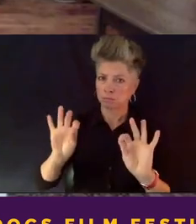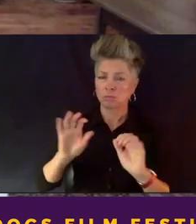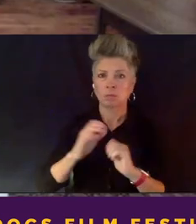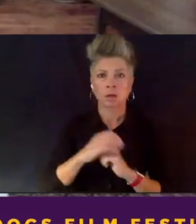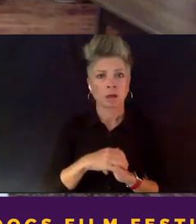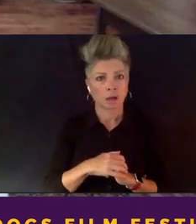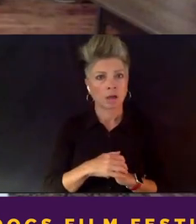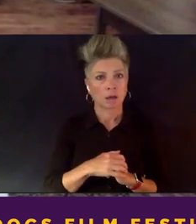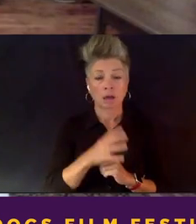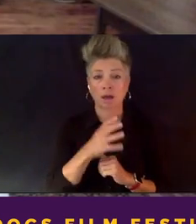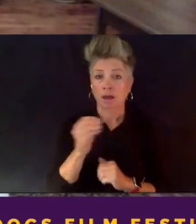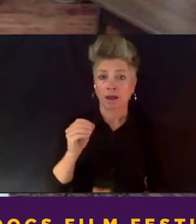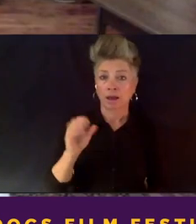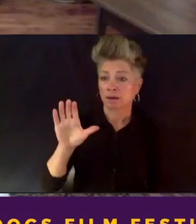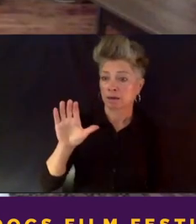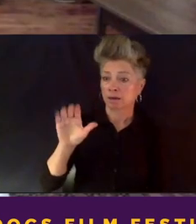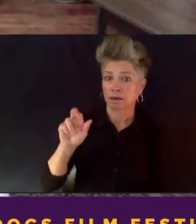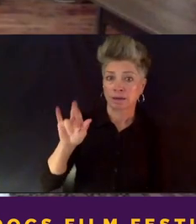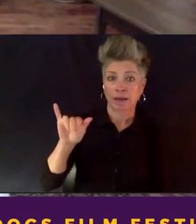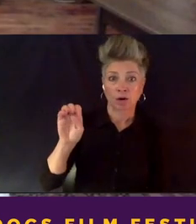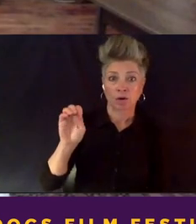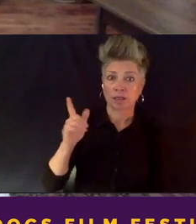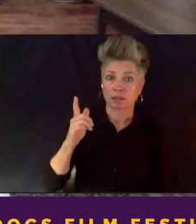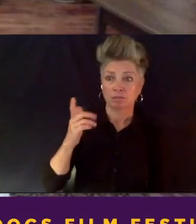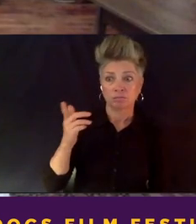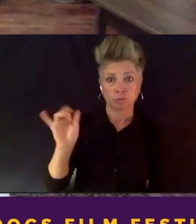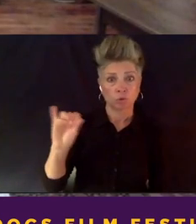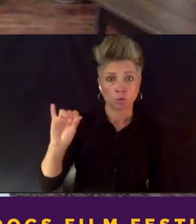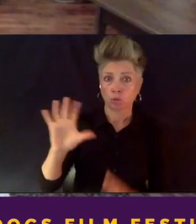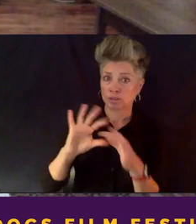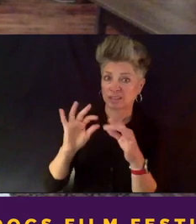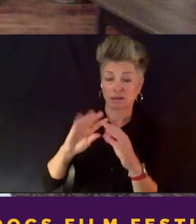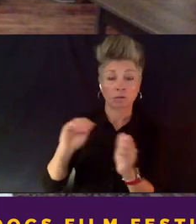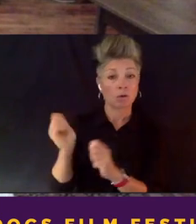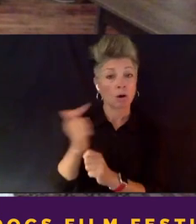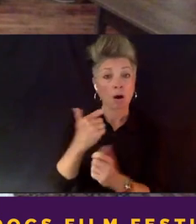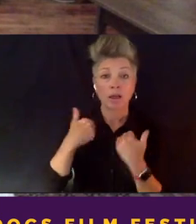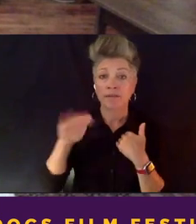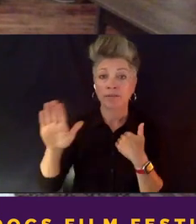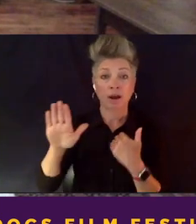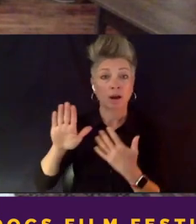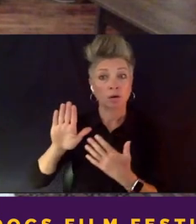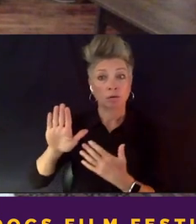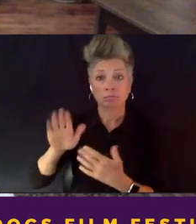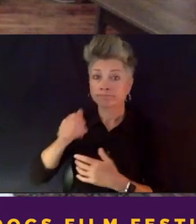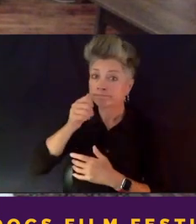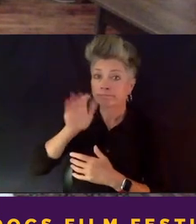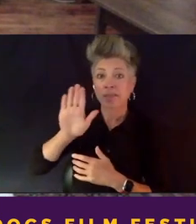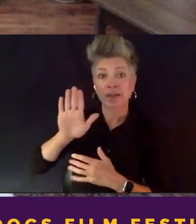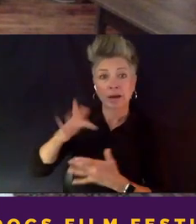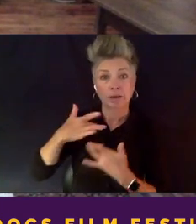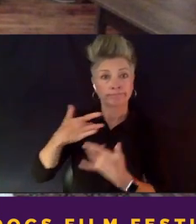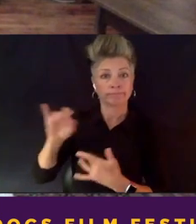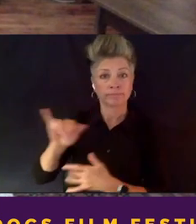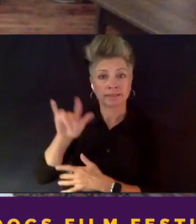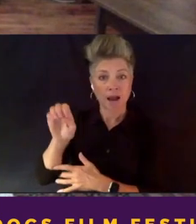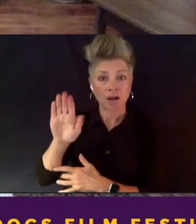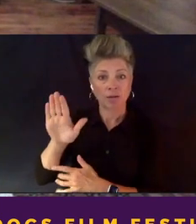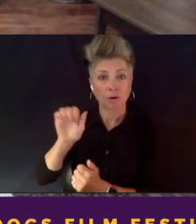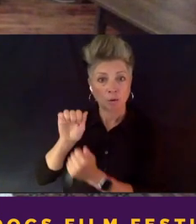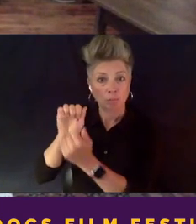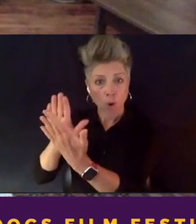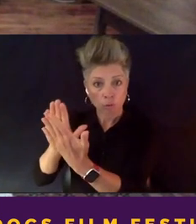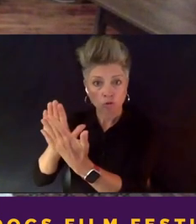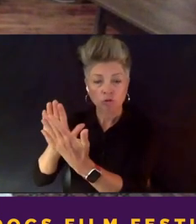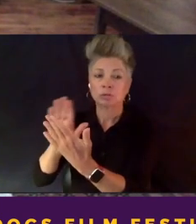you know, said, look, uh, everybody's got their approach. I think the bottom line is trust. Uh, and that's, uh, difficult, uh, when you're